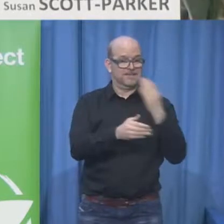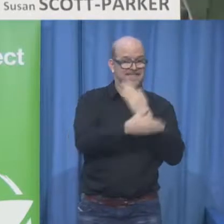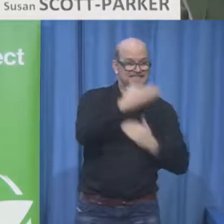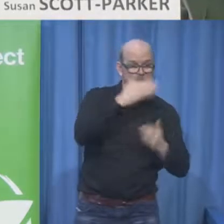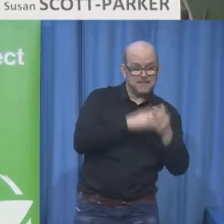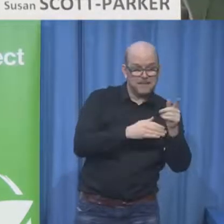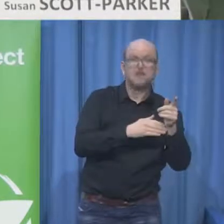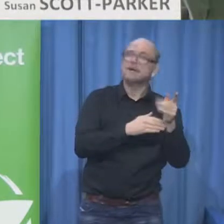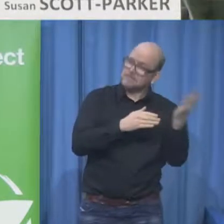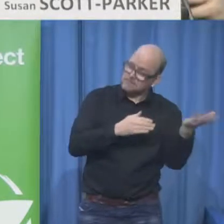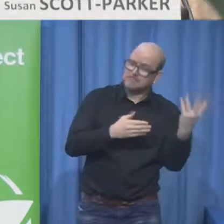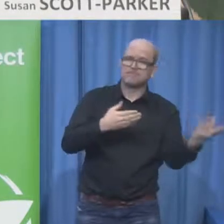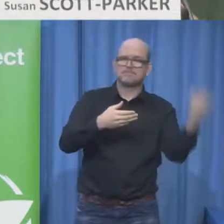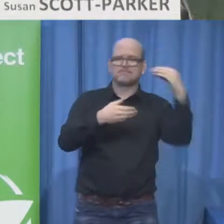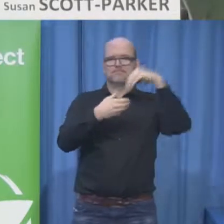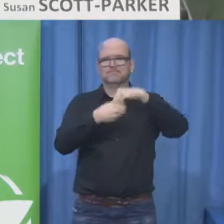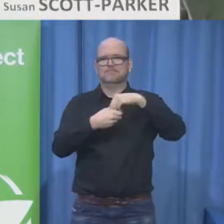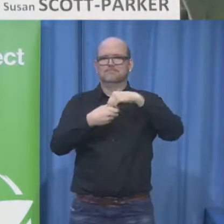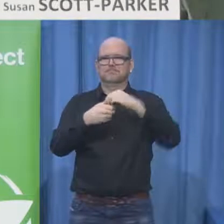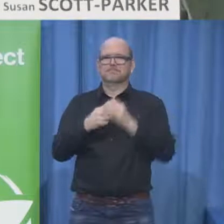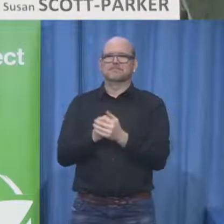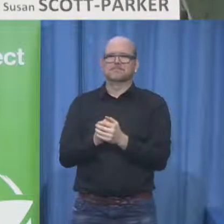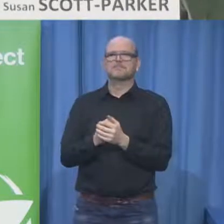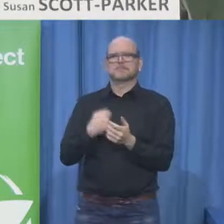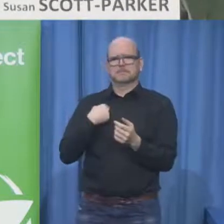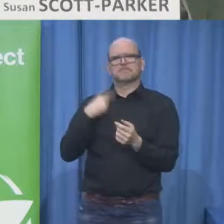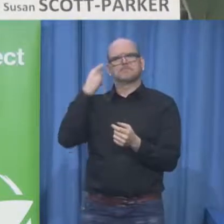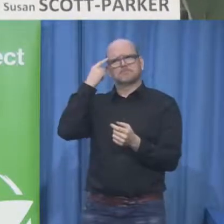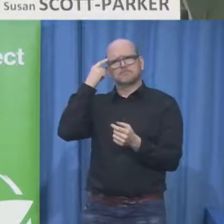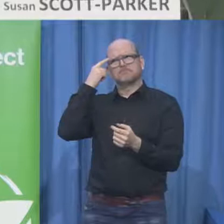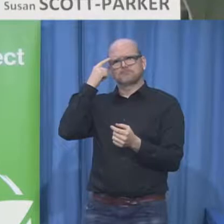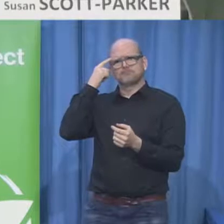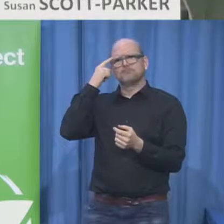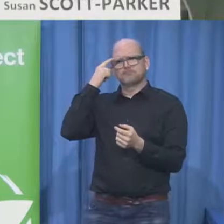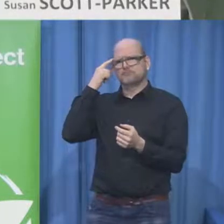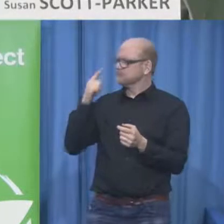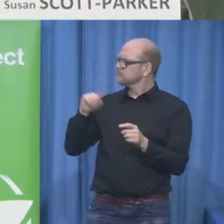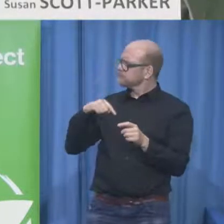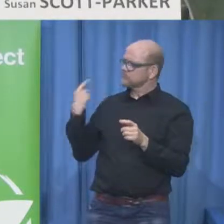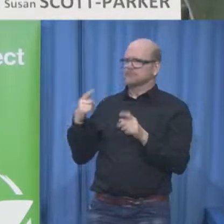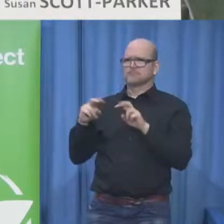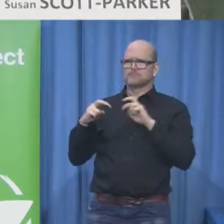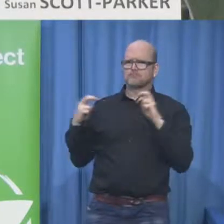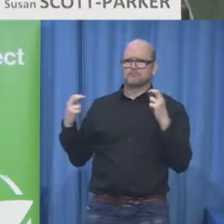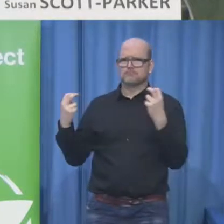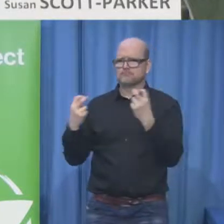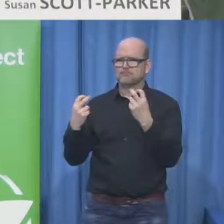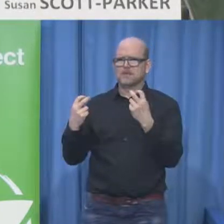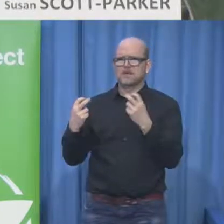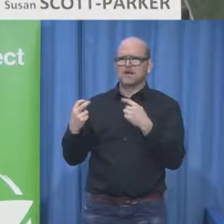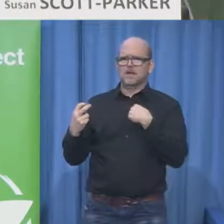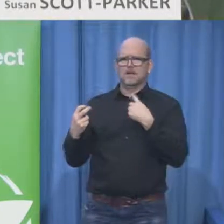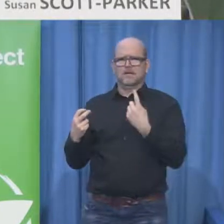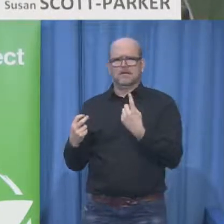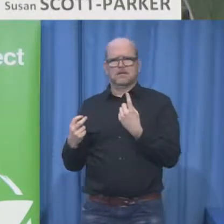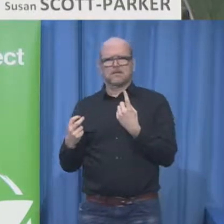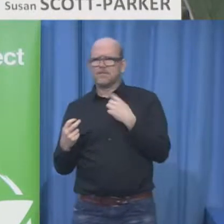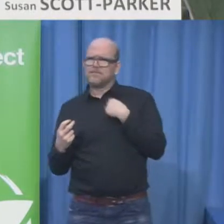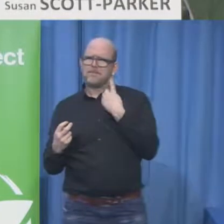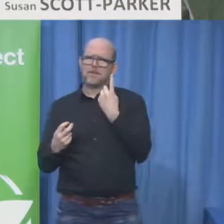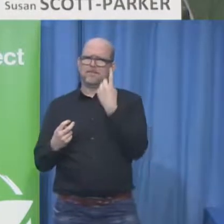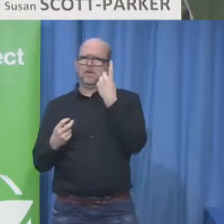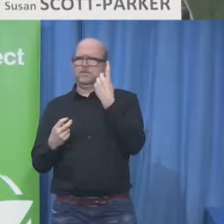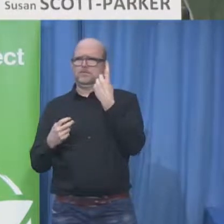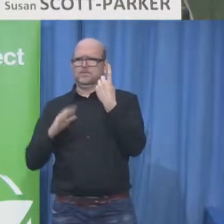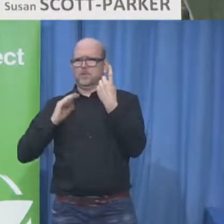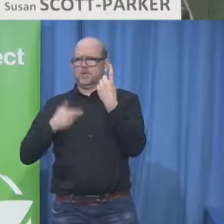was the only whole person in the room and so I wandered around talking about partial people for days but the